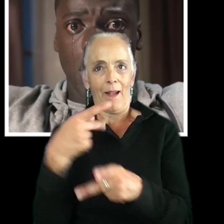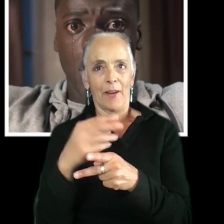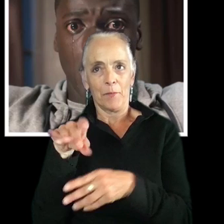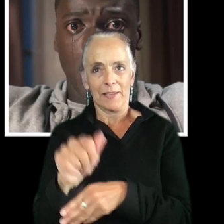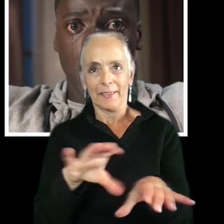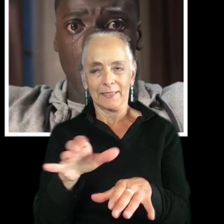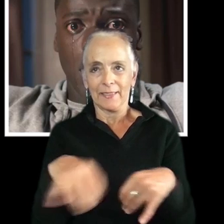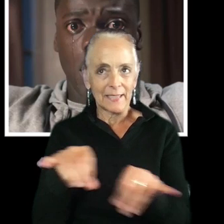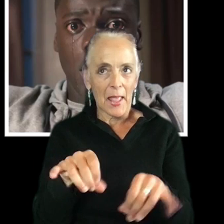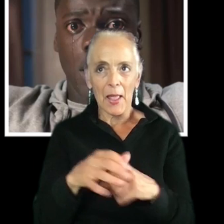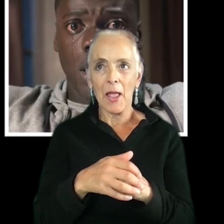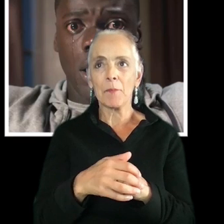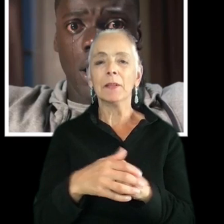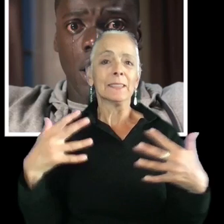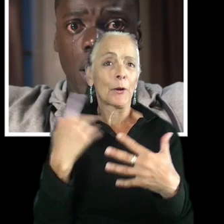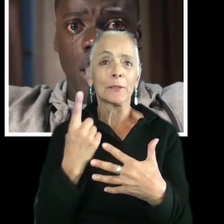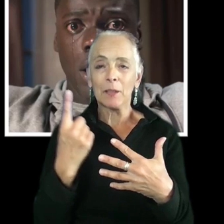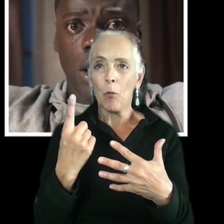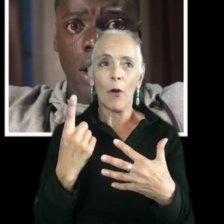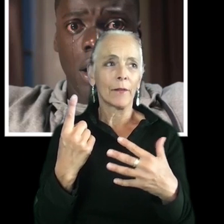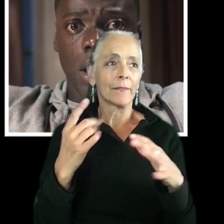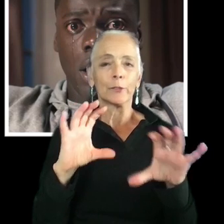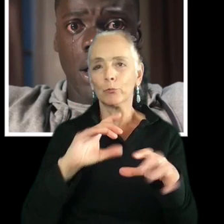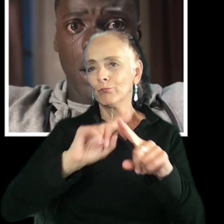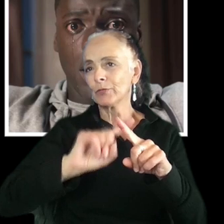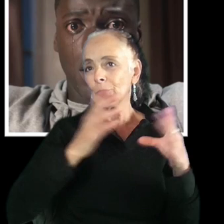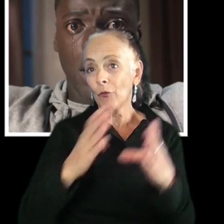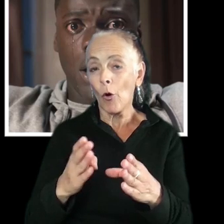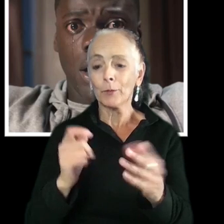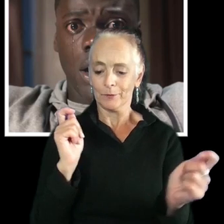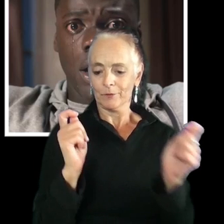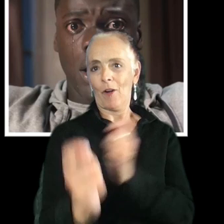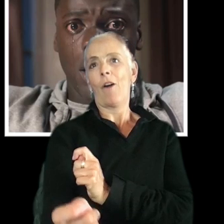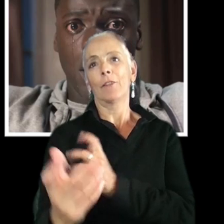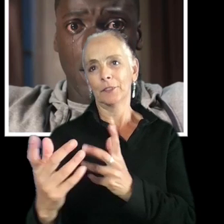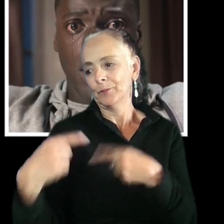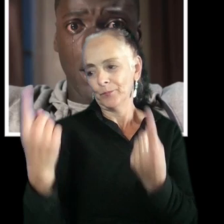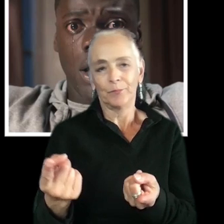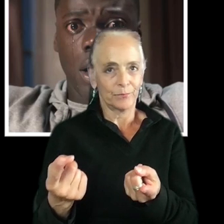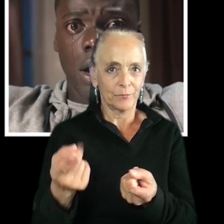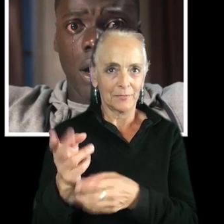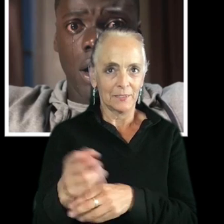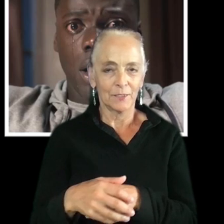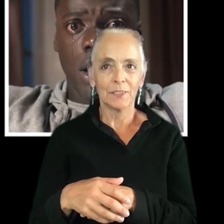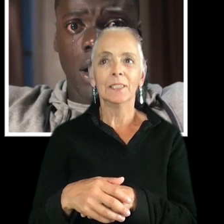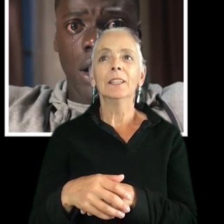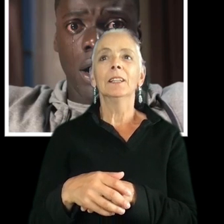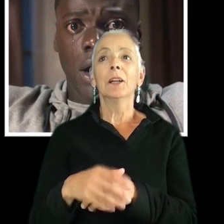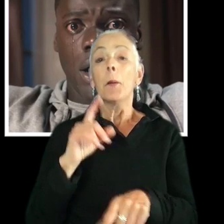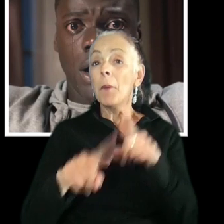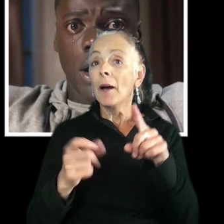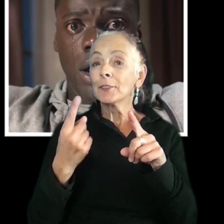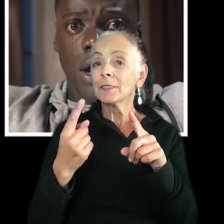someone comes in many different forms, and it's been forever evolving over the course of history. That being said, terror